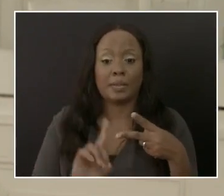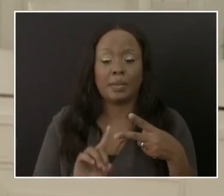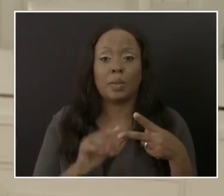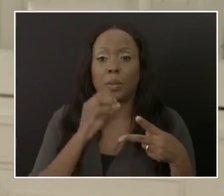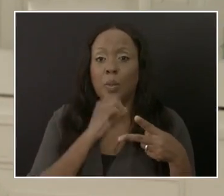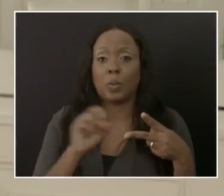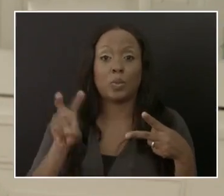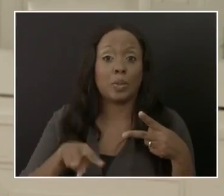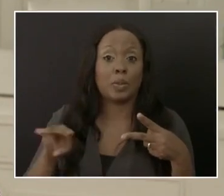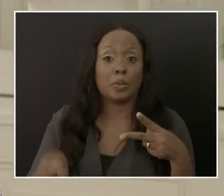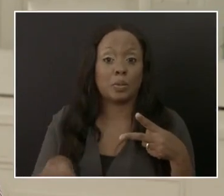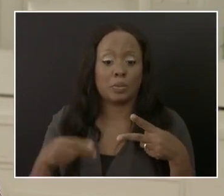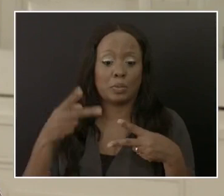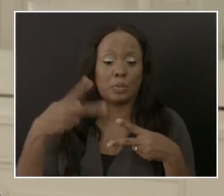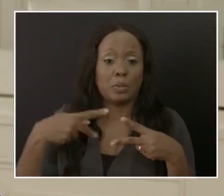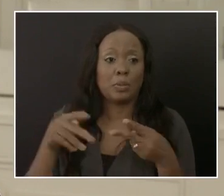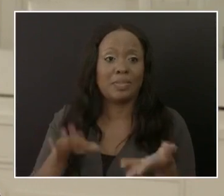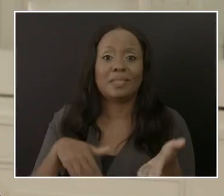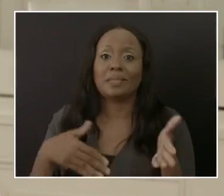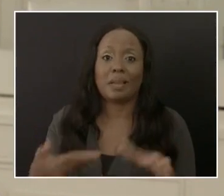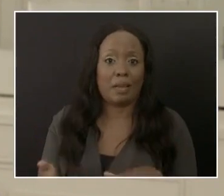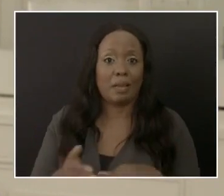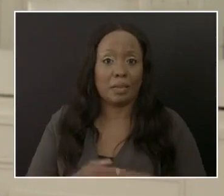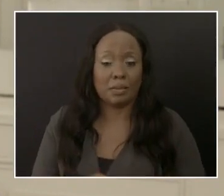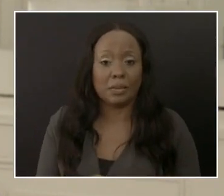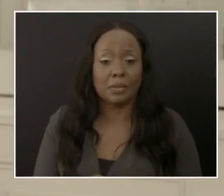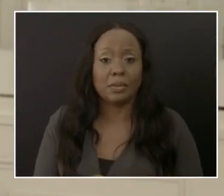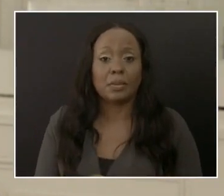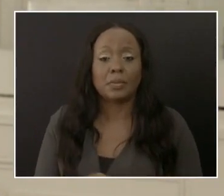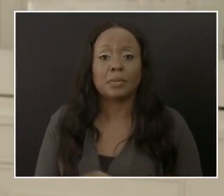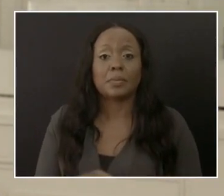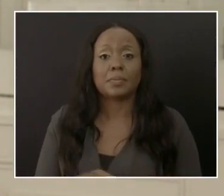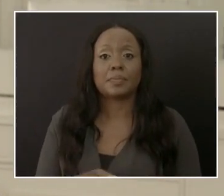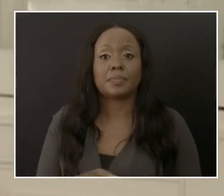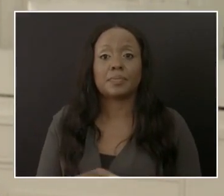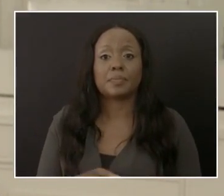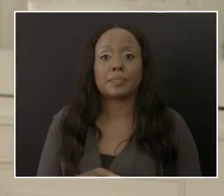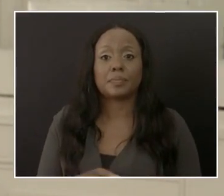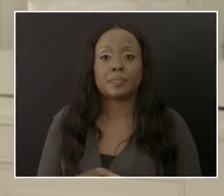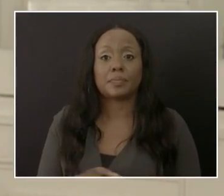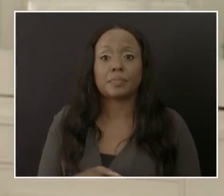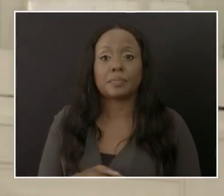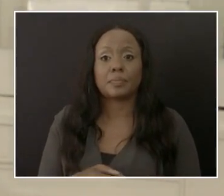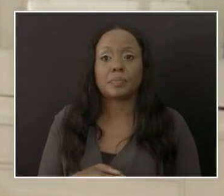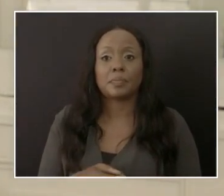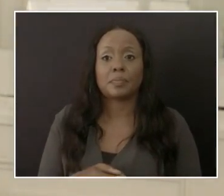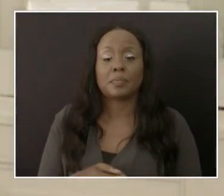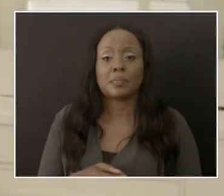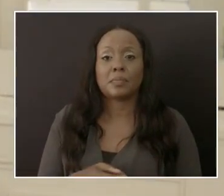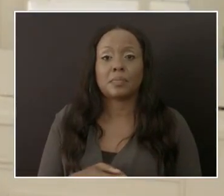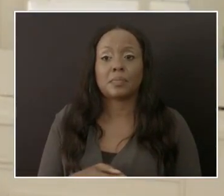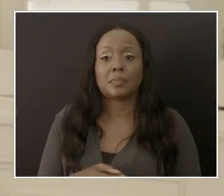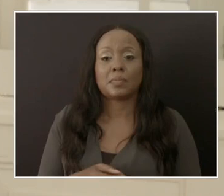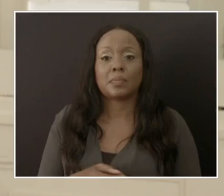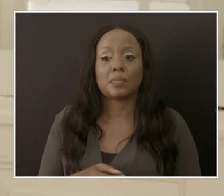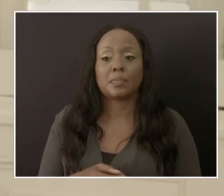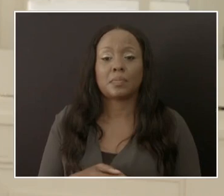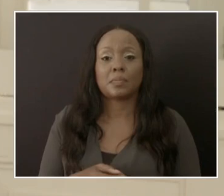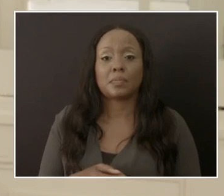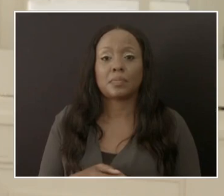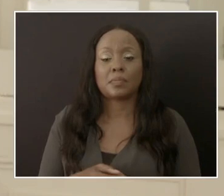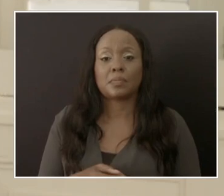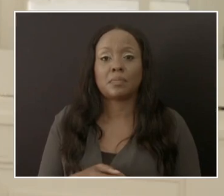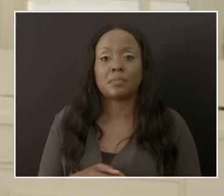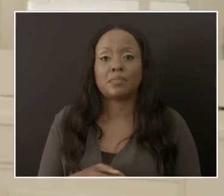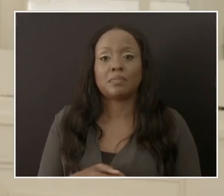22-year-old. And although these individuals did have conditions which made them